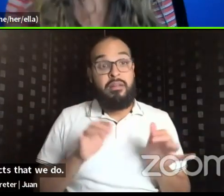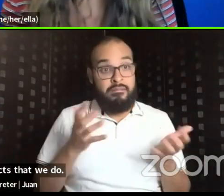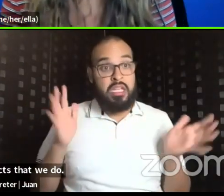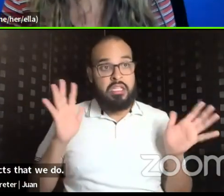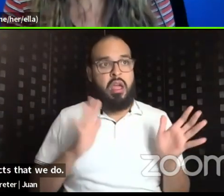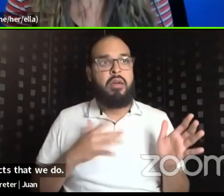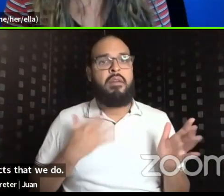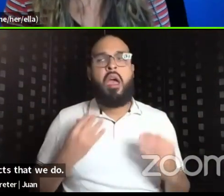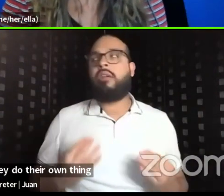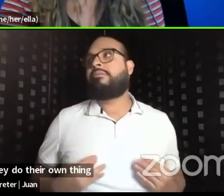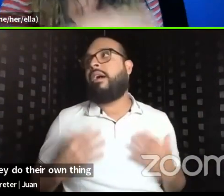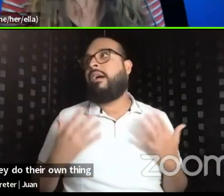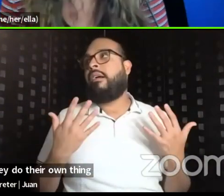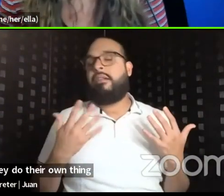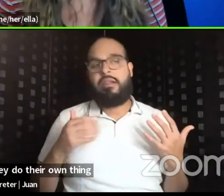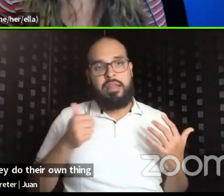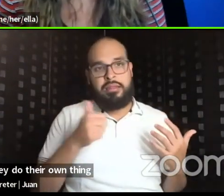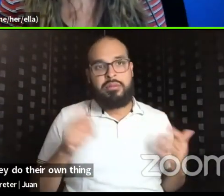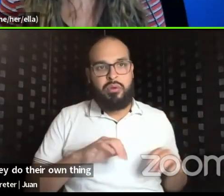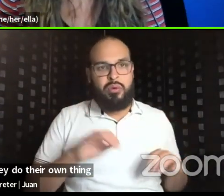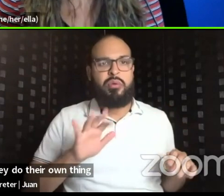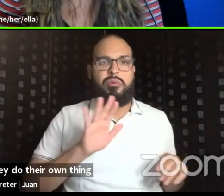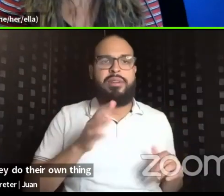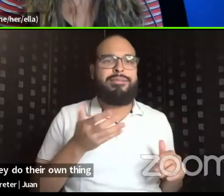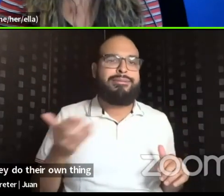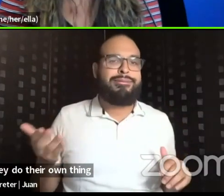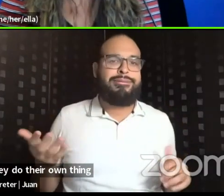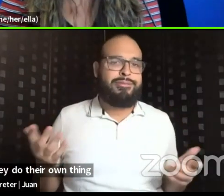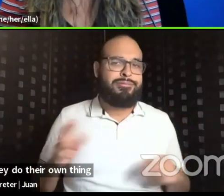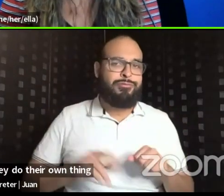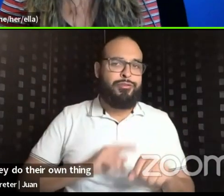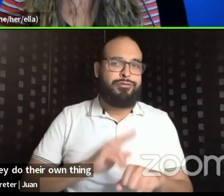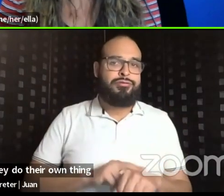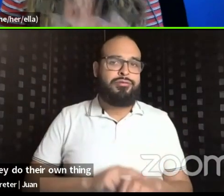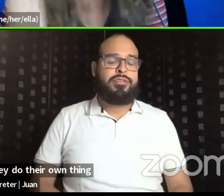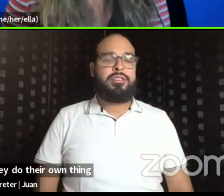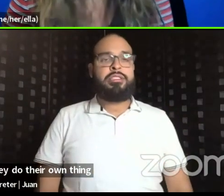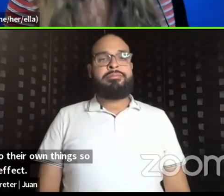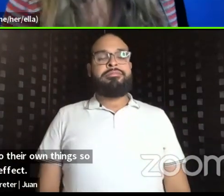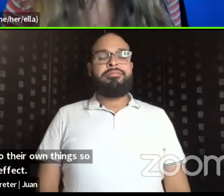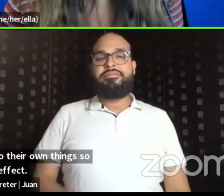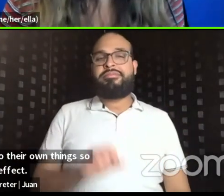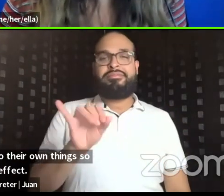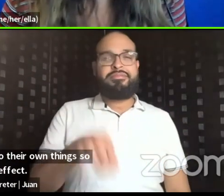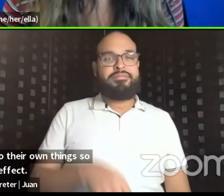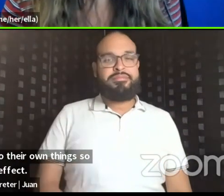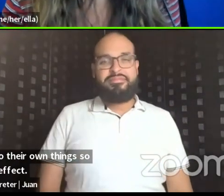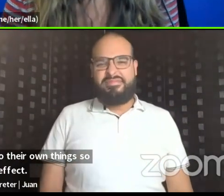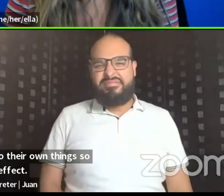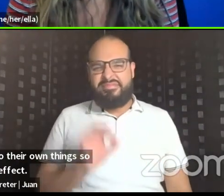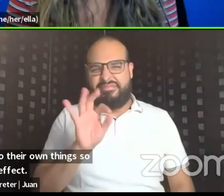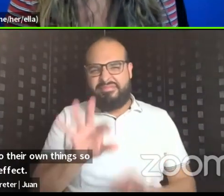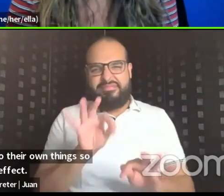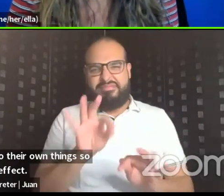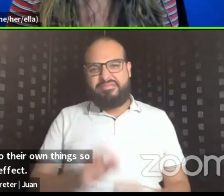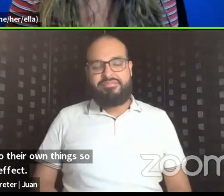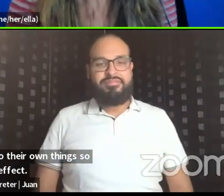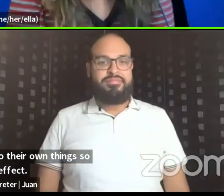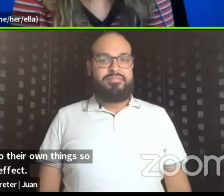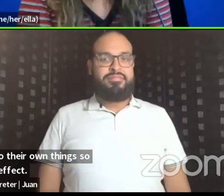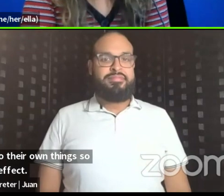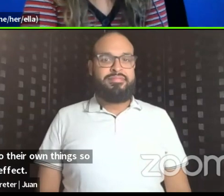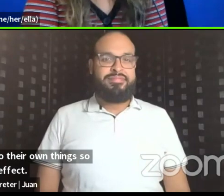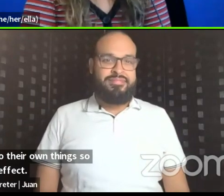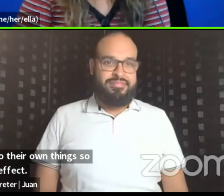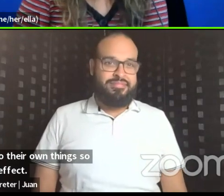then they do their own things. So it's definitely a domino effect. Um, but yeah, a couple thoughts about